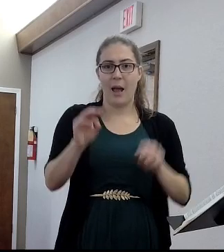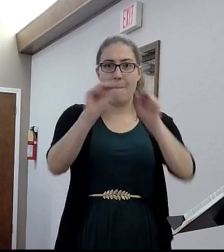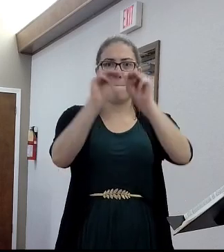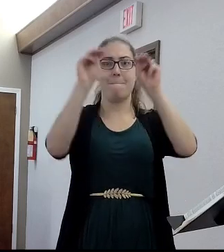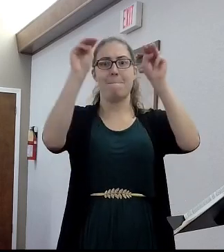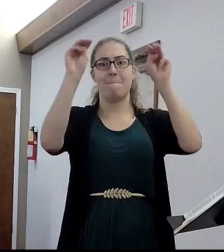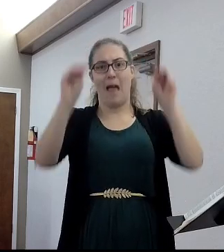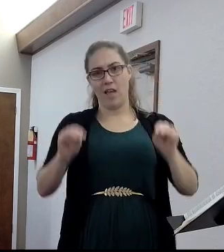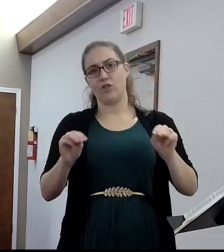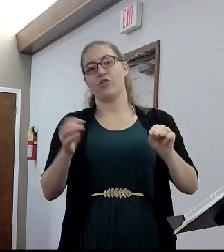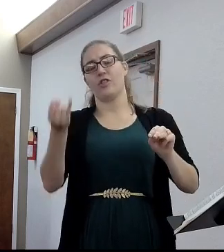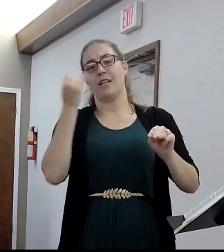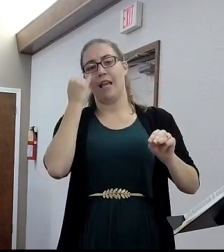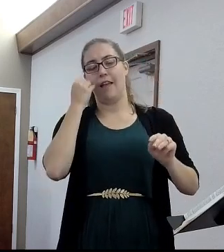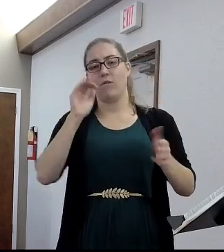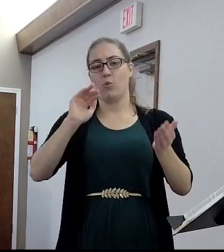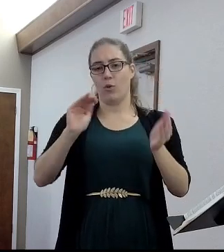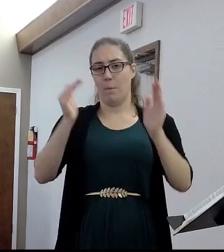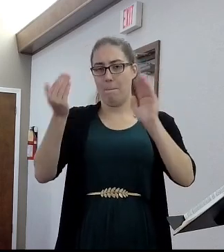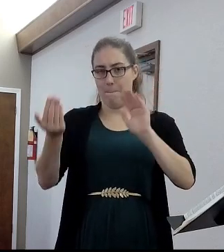most of the world today.